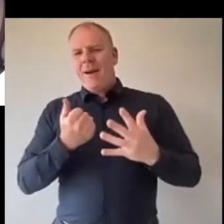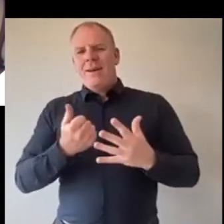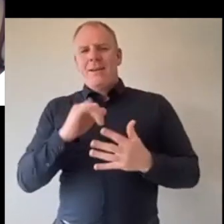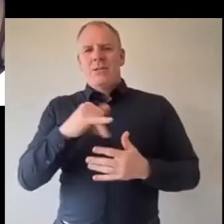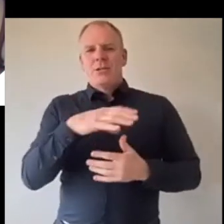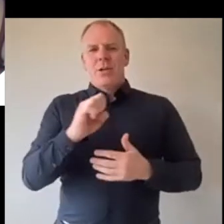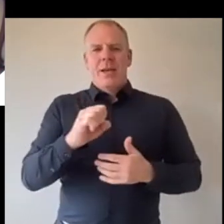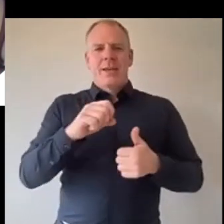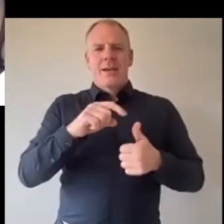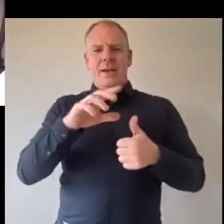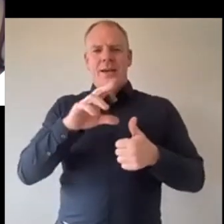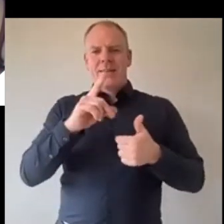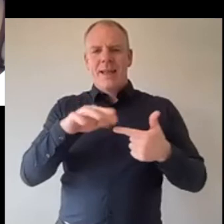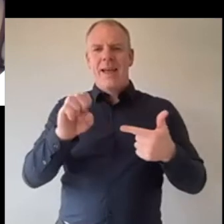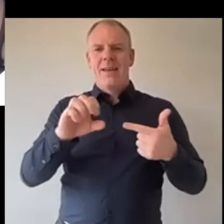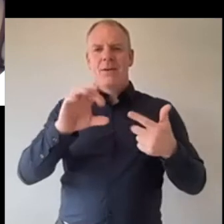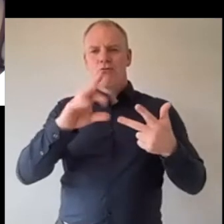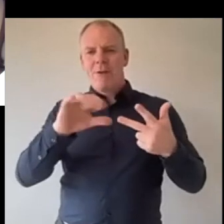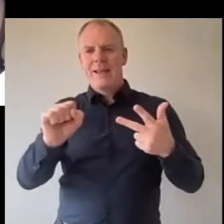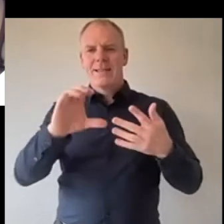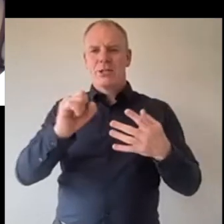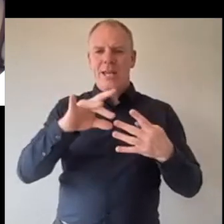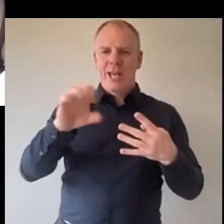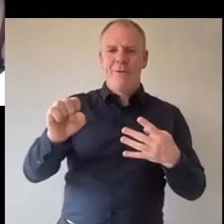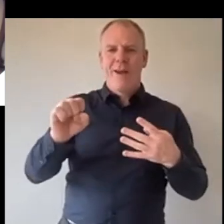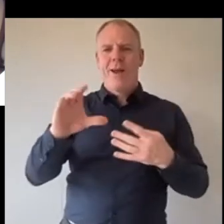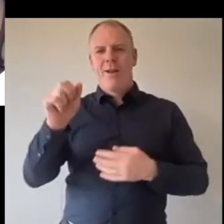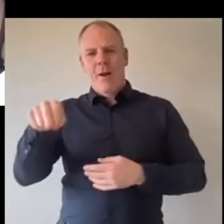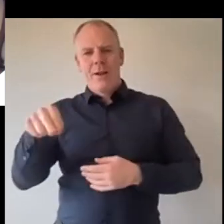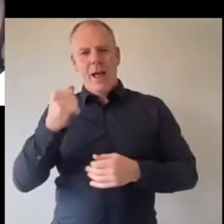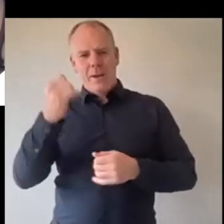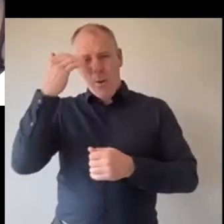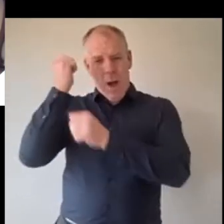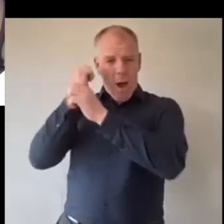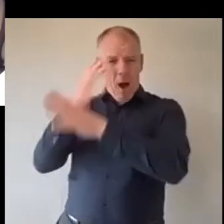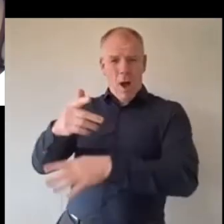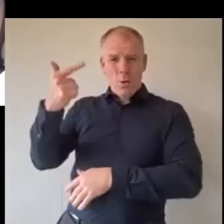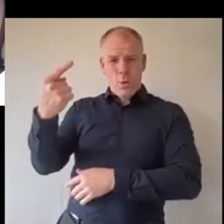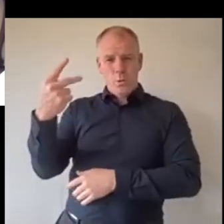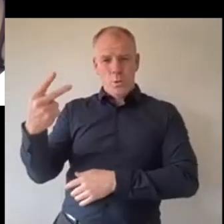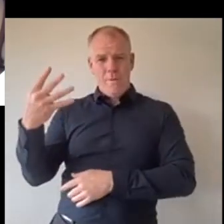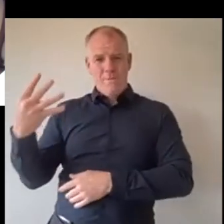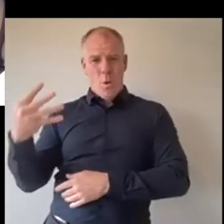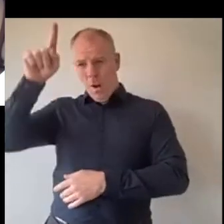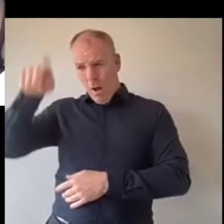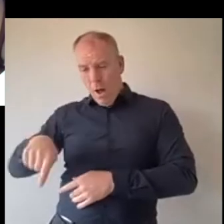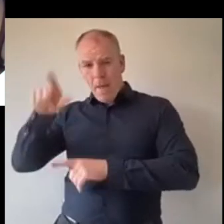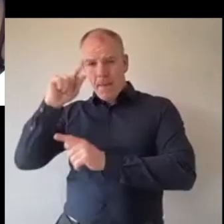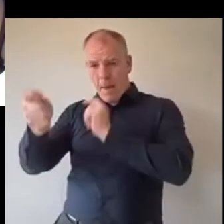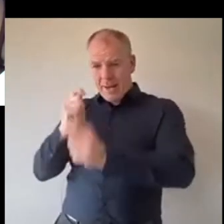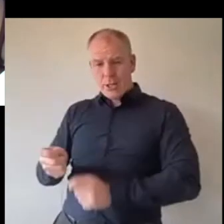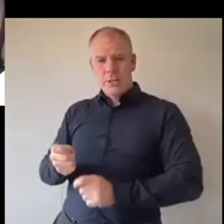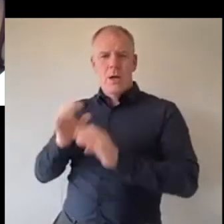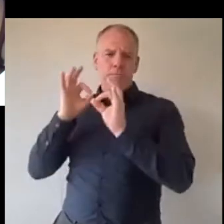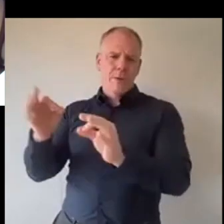and Grace you've all done amazing job and I know all our nominees that came in there were as I said incredible stories all